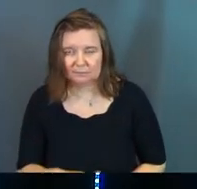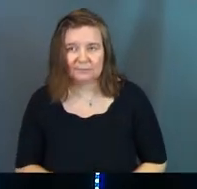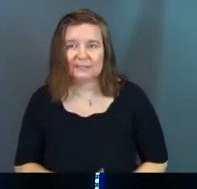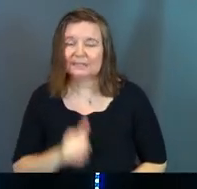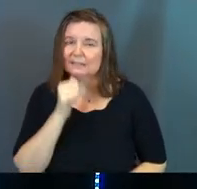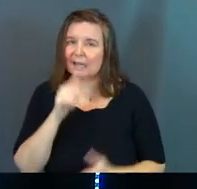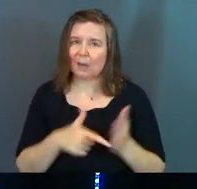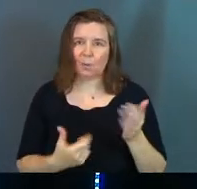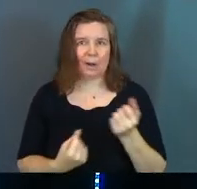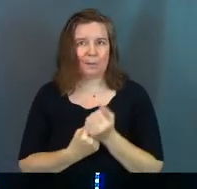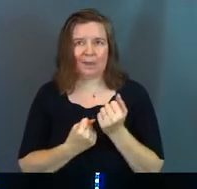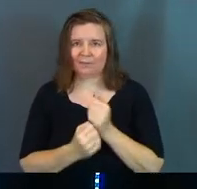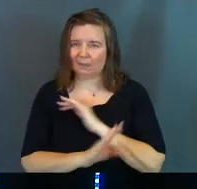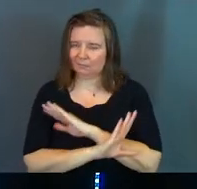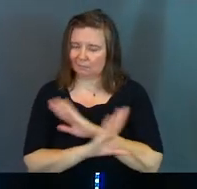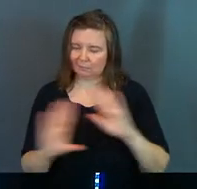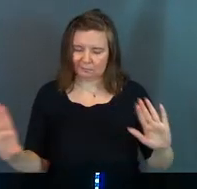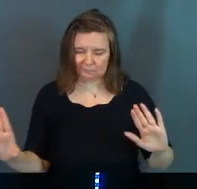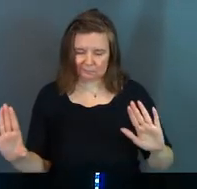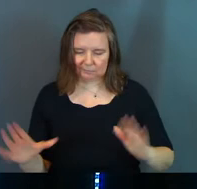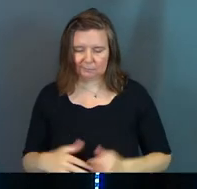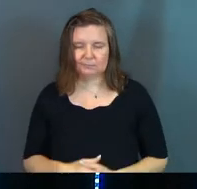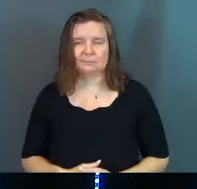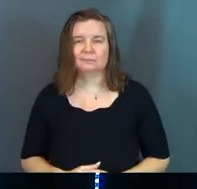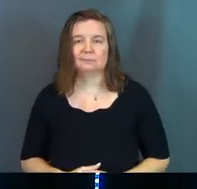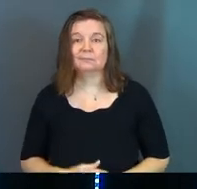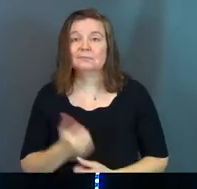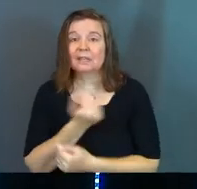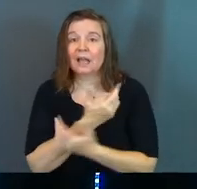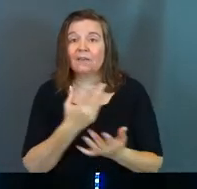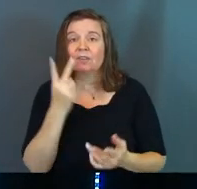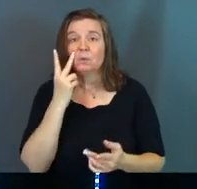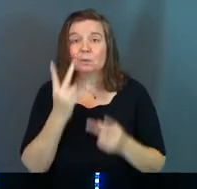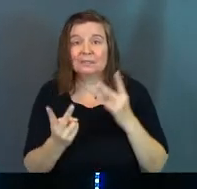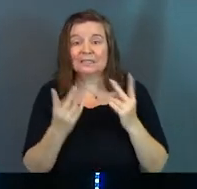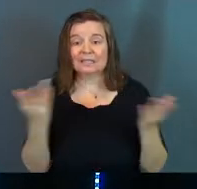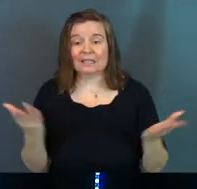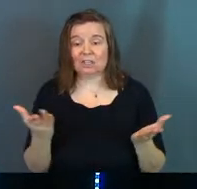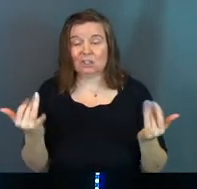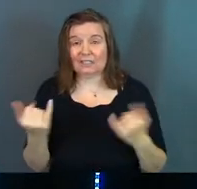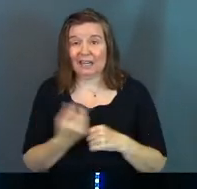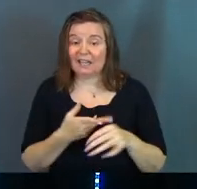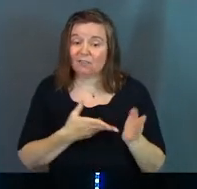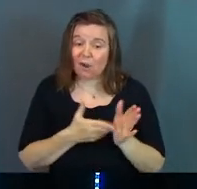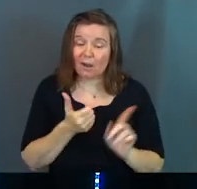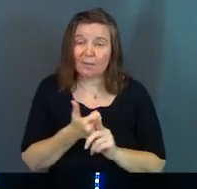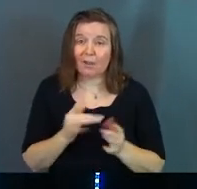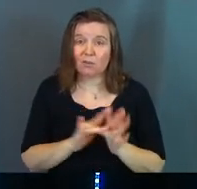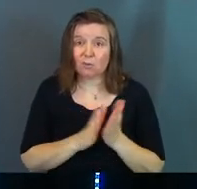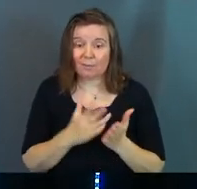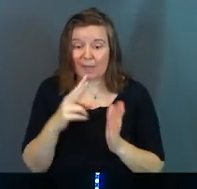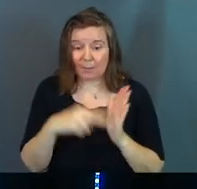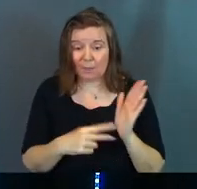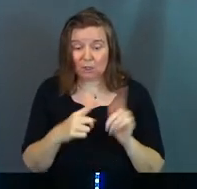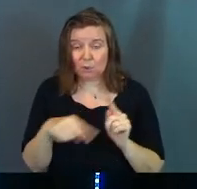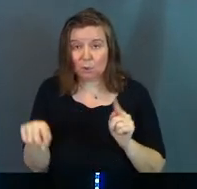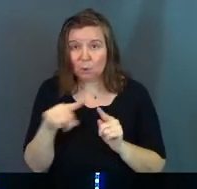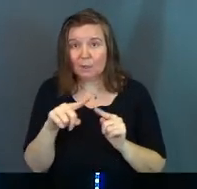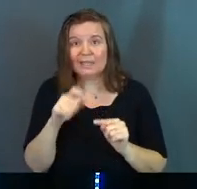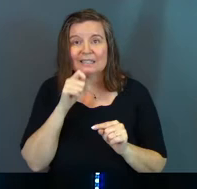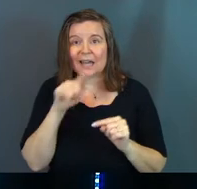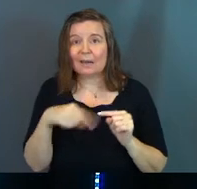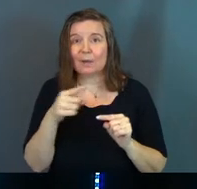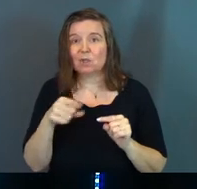It's not what I'm advocating at all today. Everything that you're going to see here, if you're honest about the scripture that I'm reading to you,